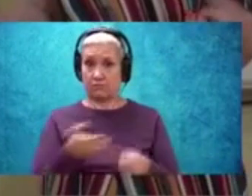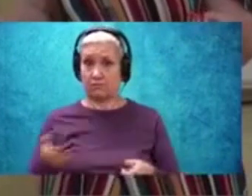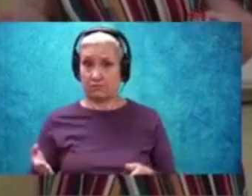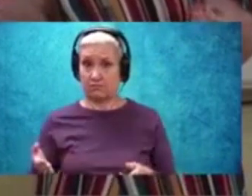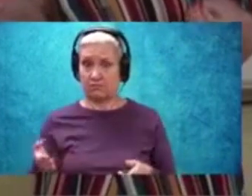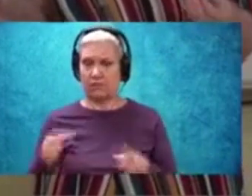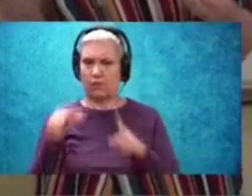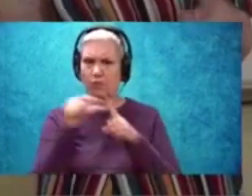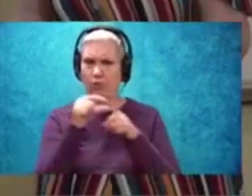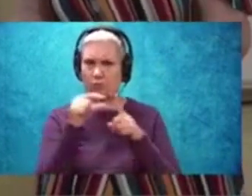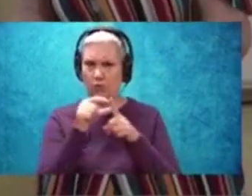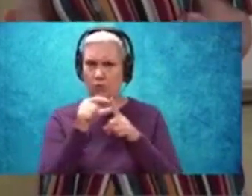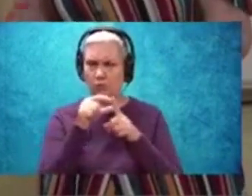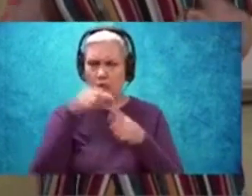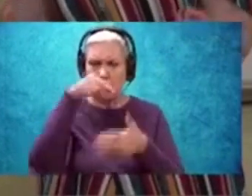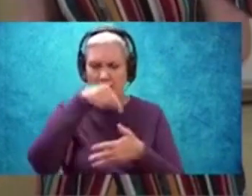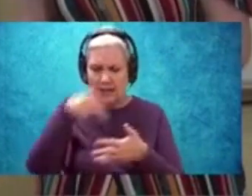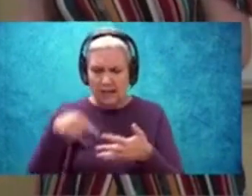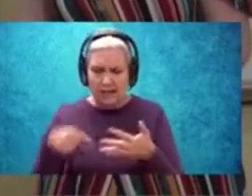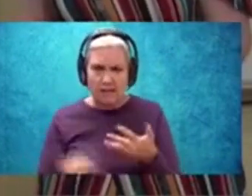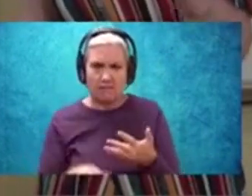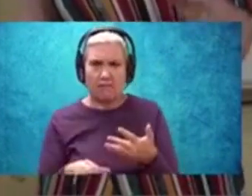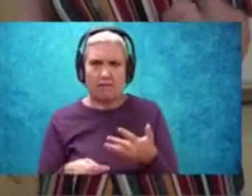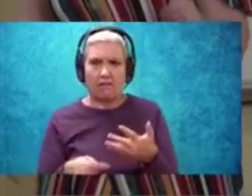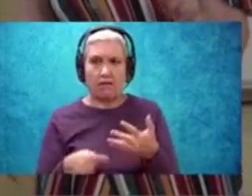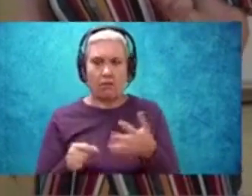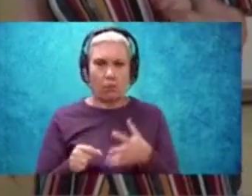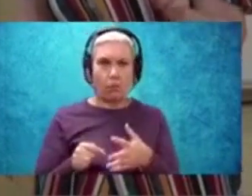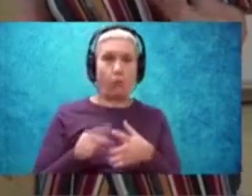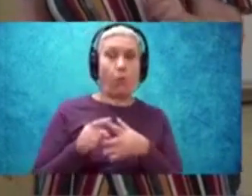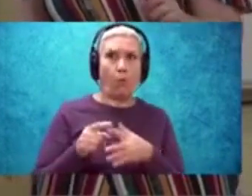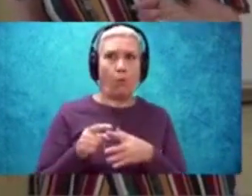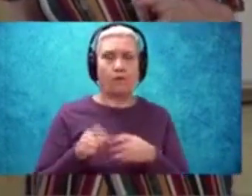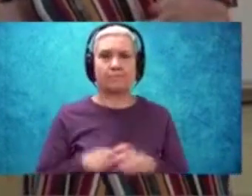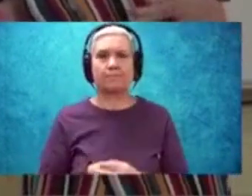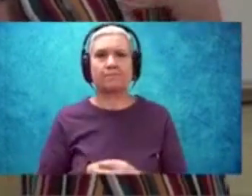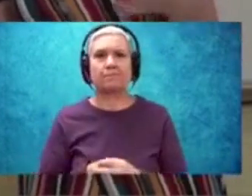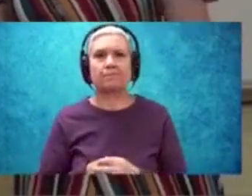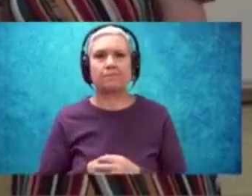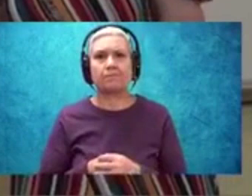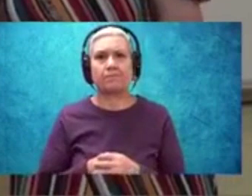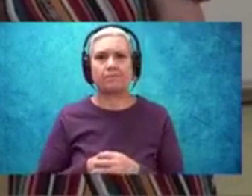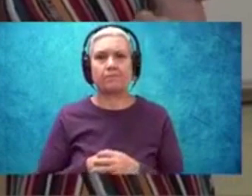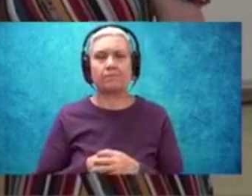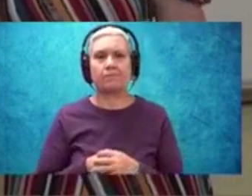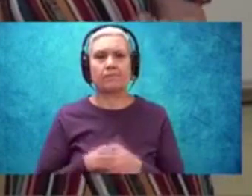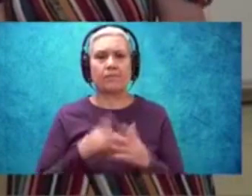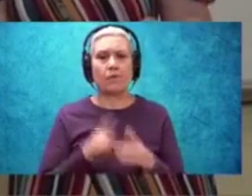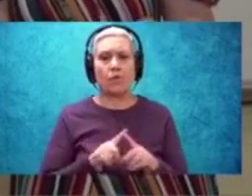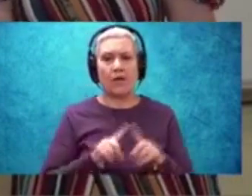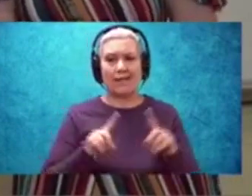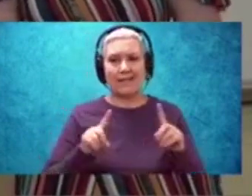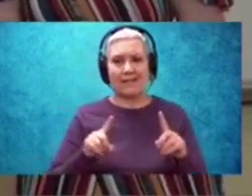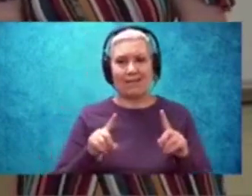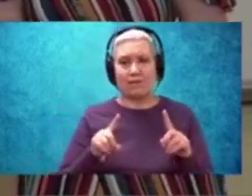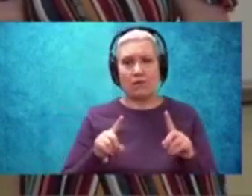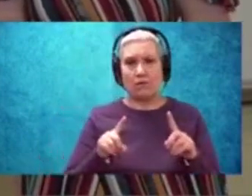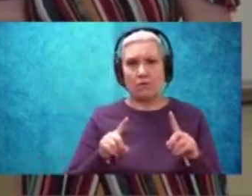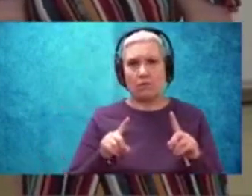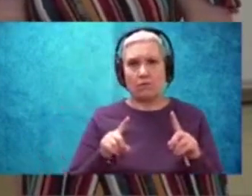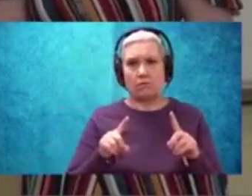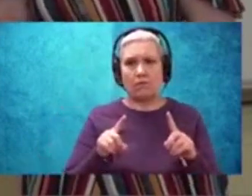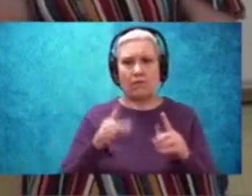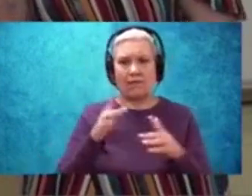some words or details that stand out? Remember to look at maybe what's different about these roaches.